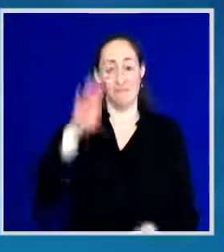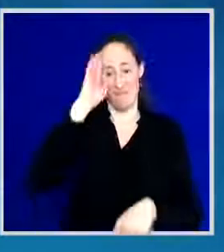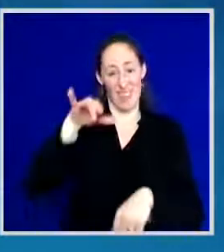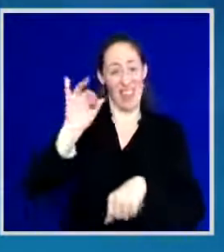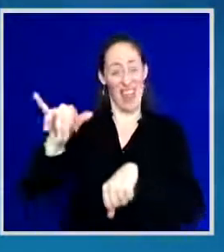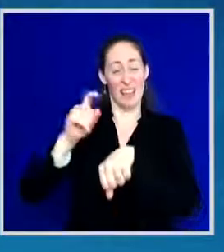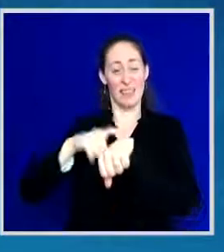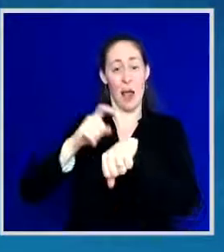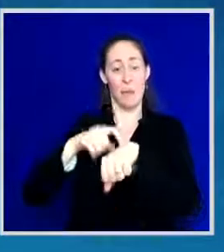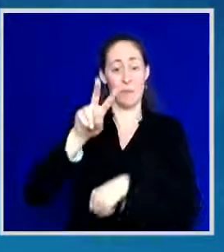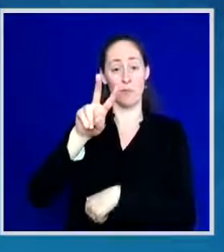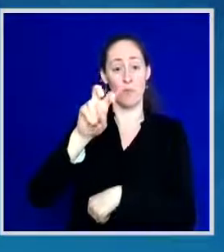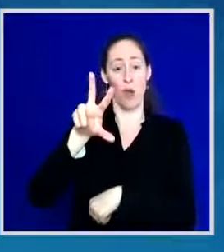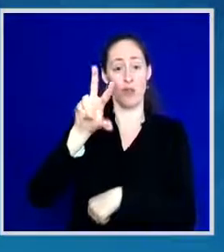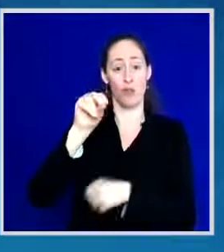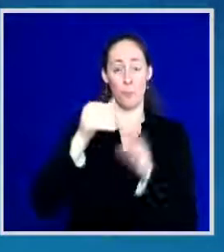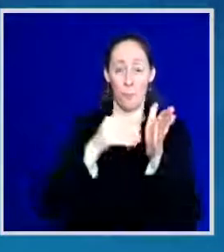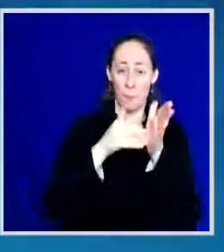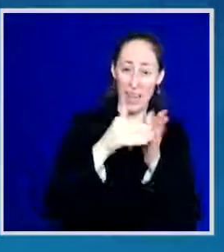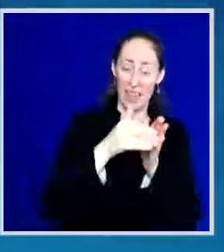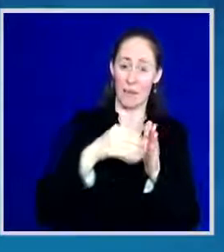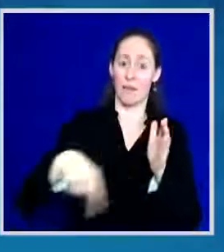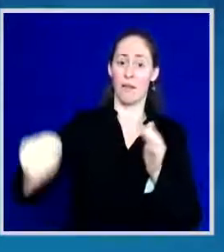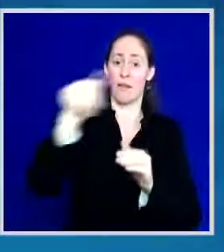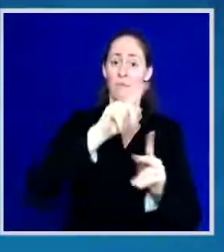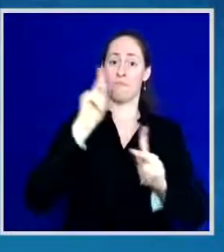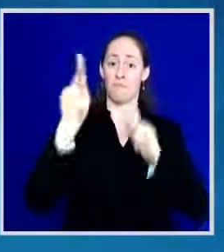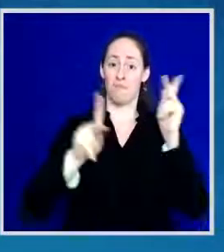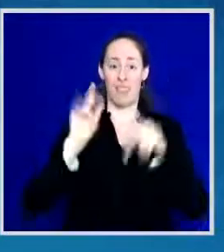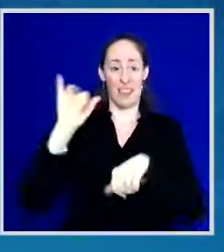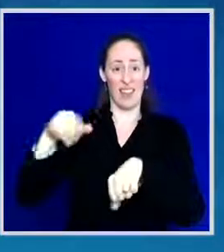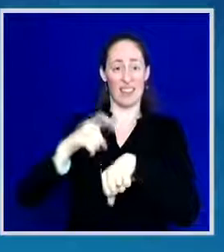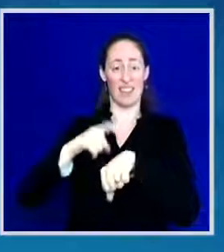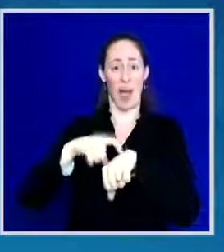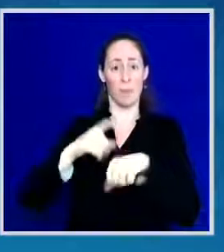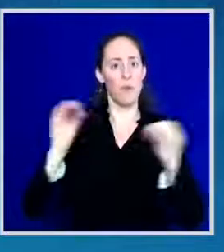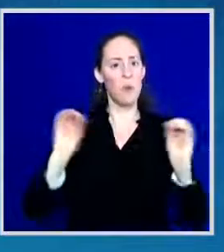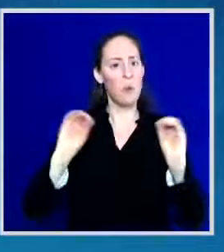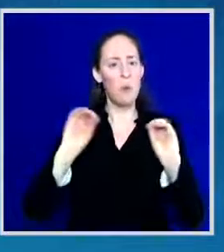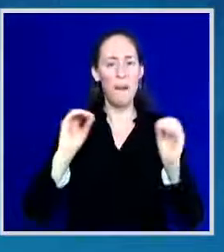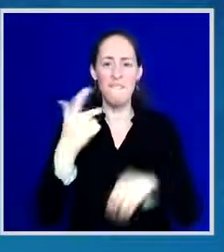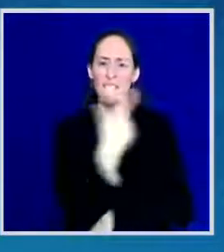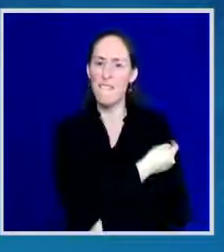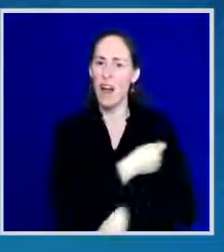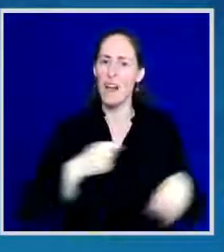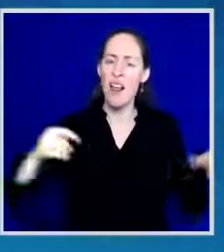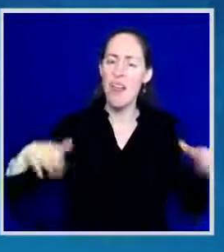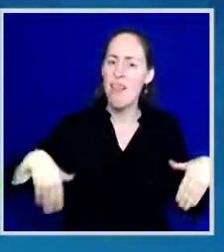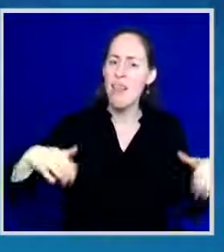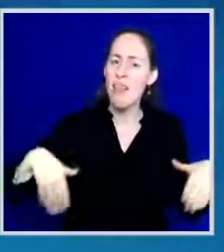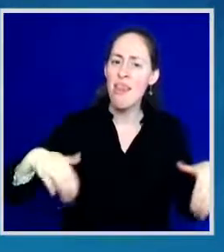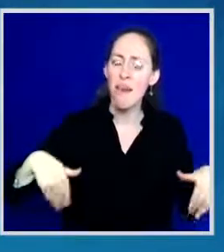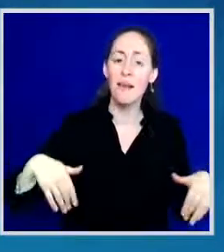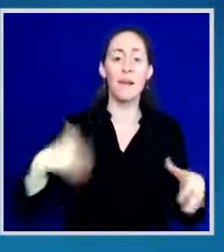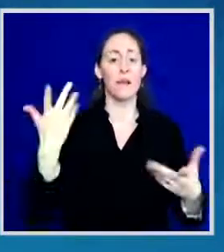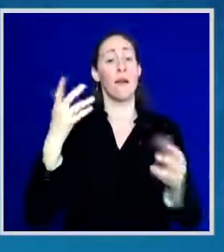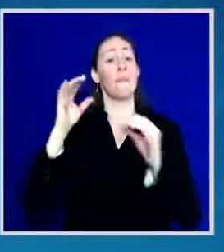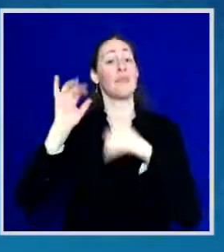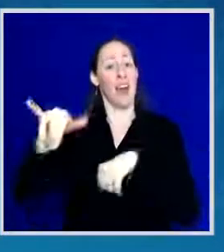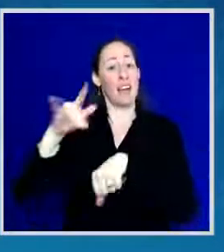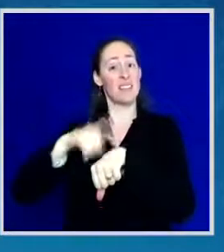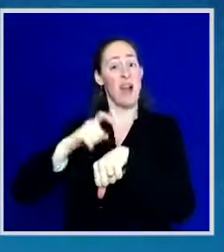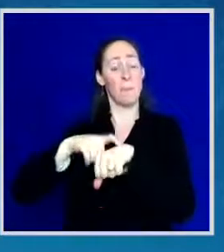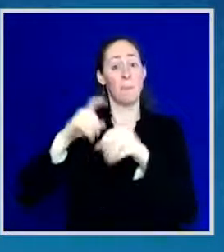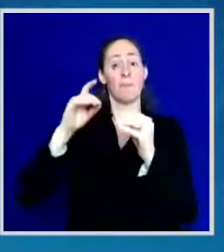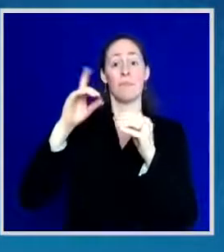than 10 million Americans were out of work. Schools were closed, businesses were closed.